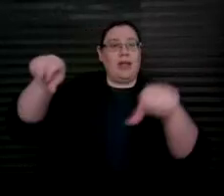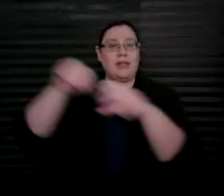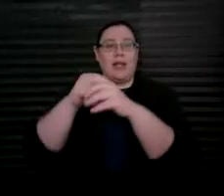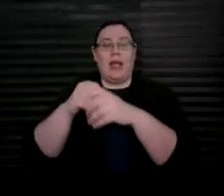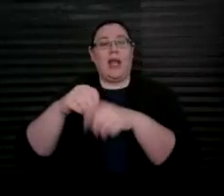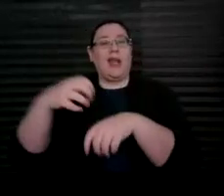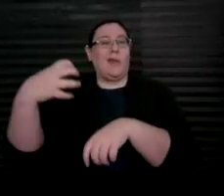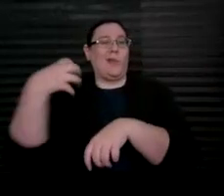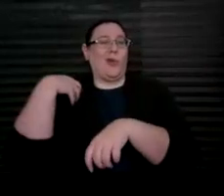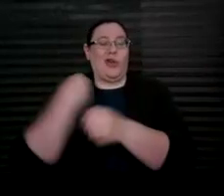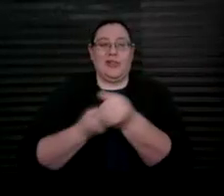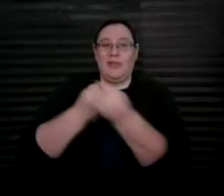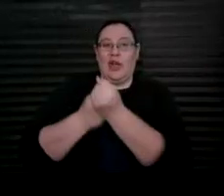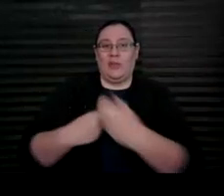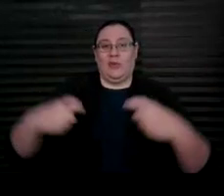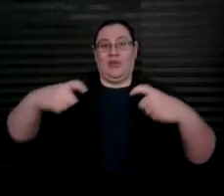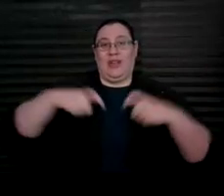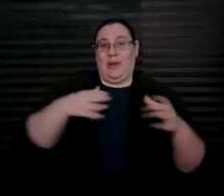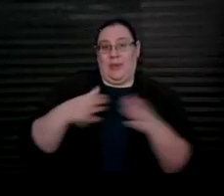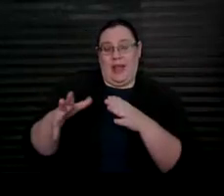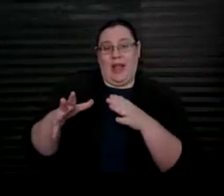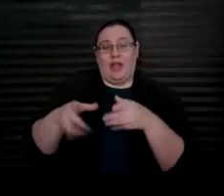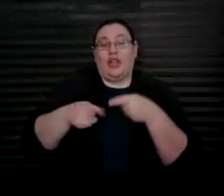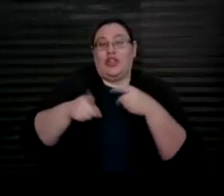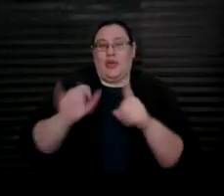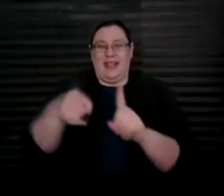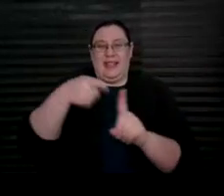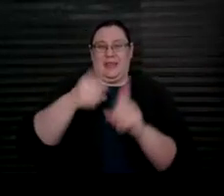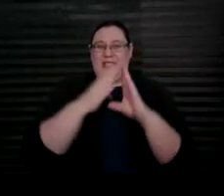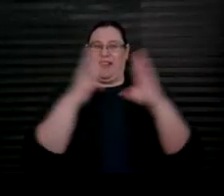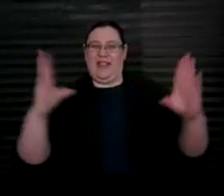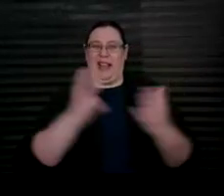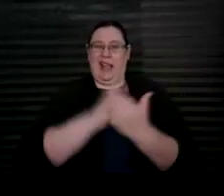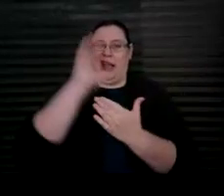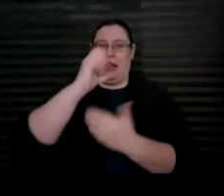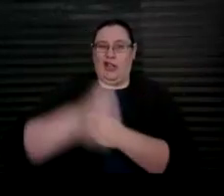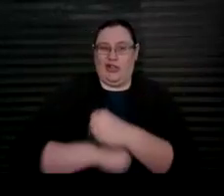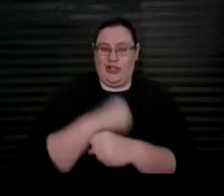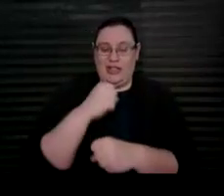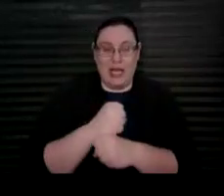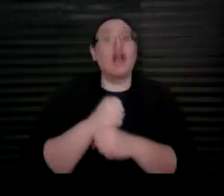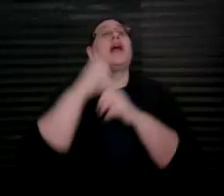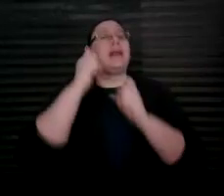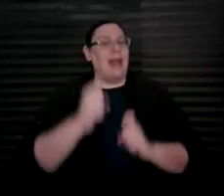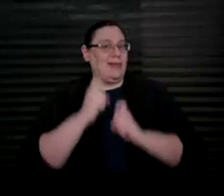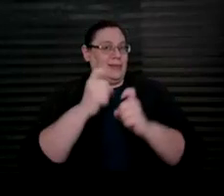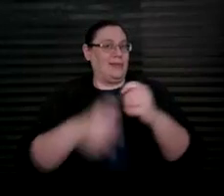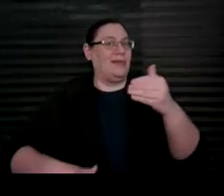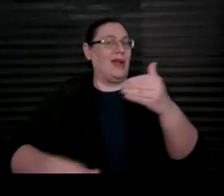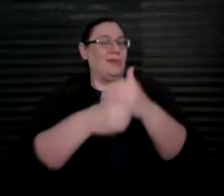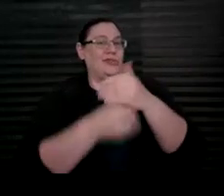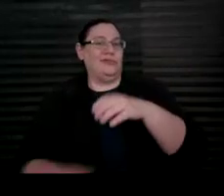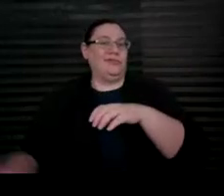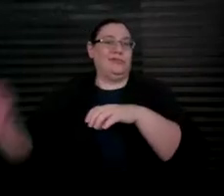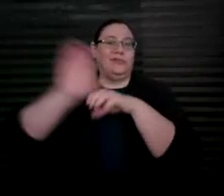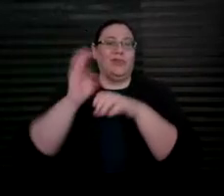• Retirement plan within the calendar year may contribute up to an additional $14